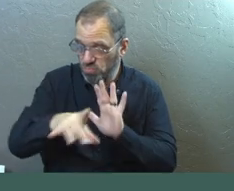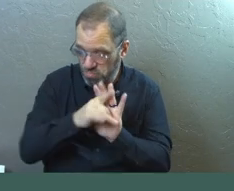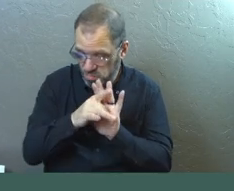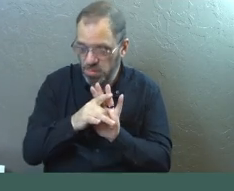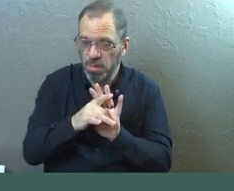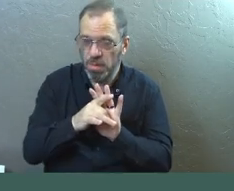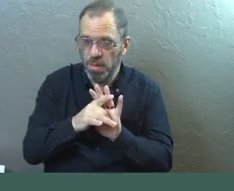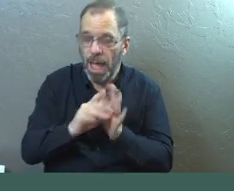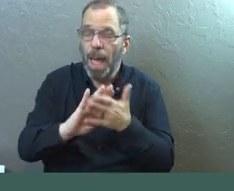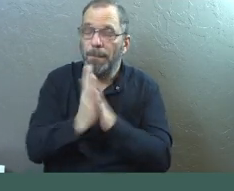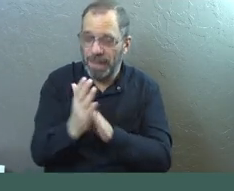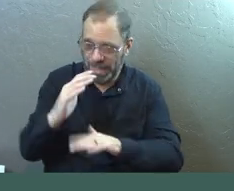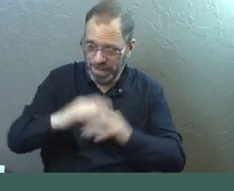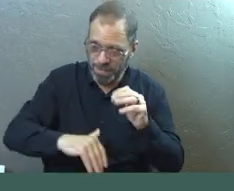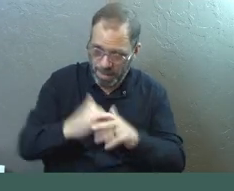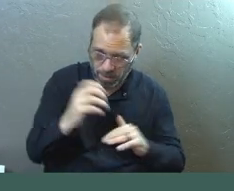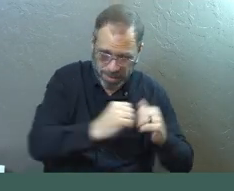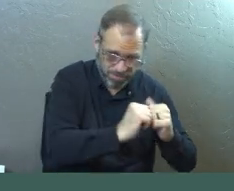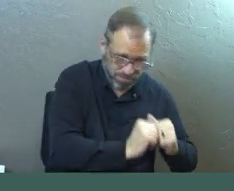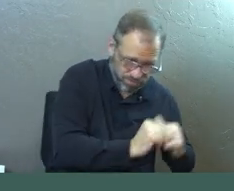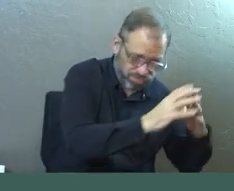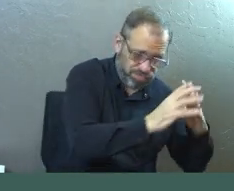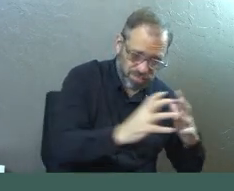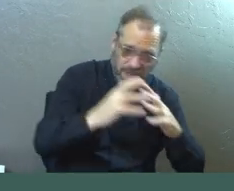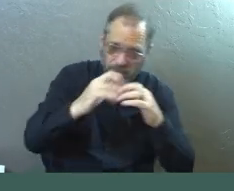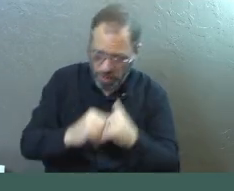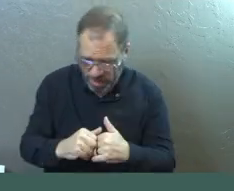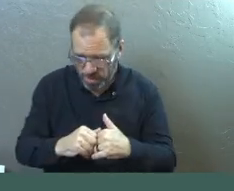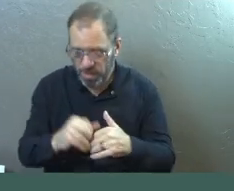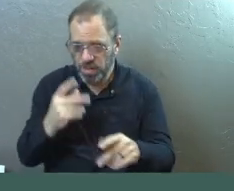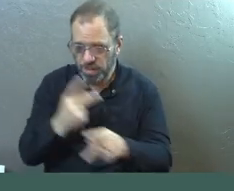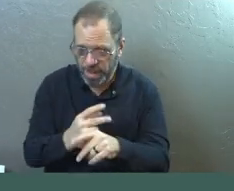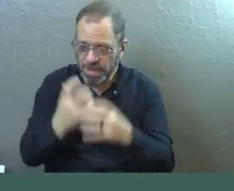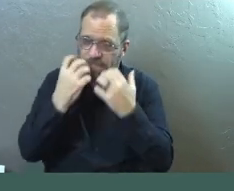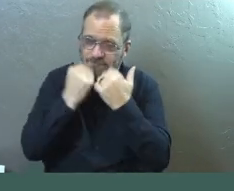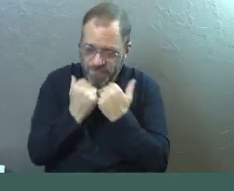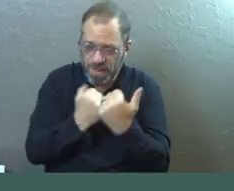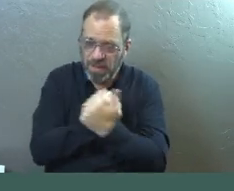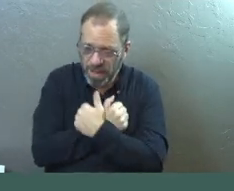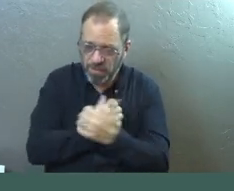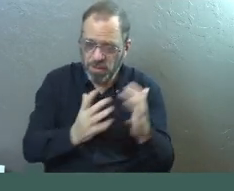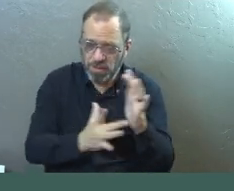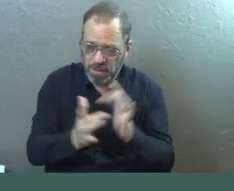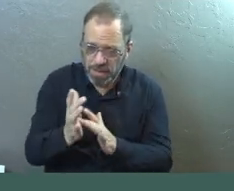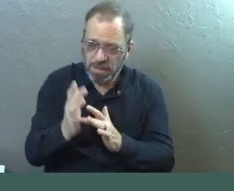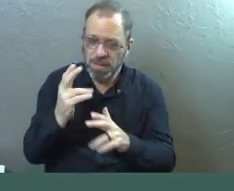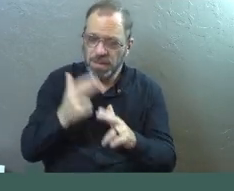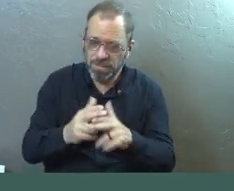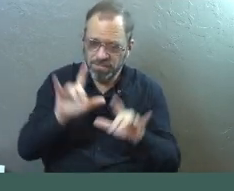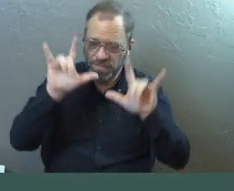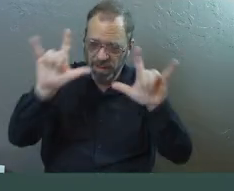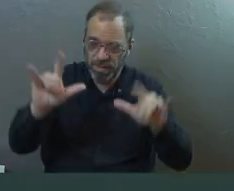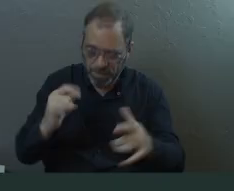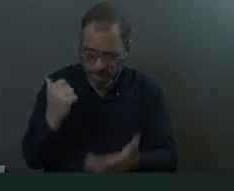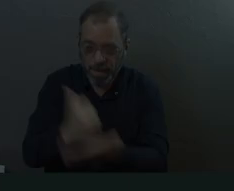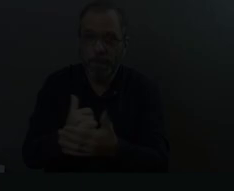Thanks for being the builder and the breaker thanks for taking care of us the way that you do. we love you and we praise you in Jesus name everybody said Amen.